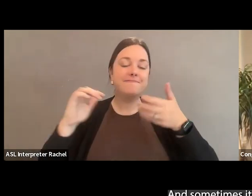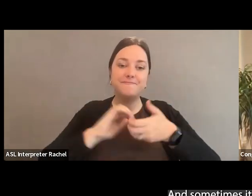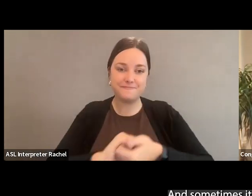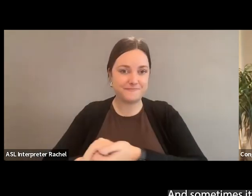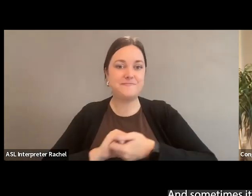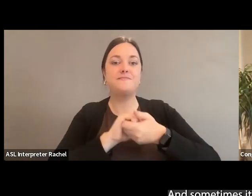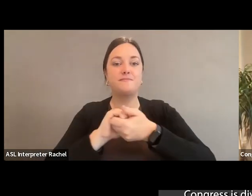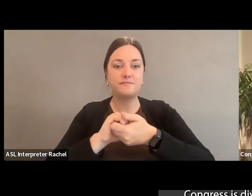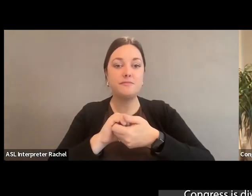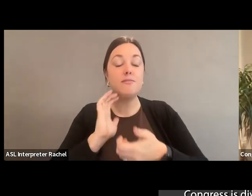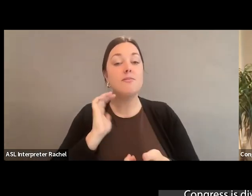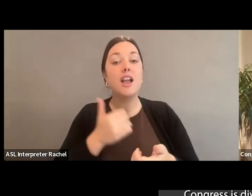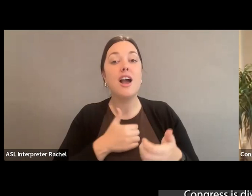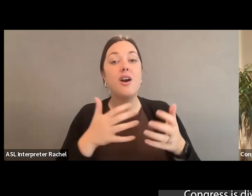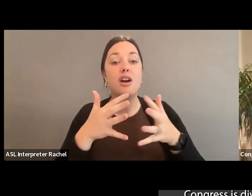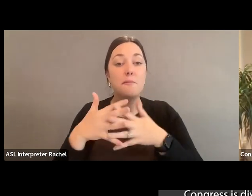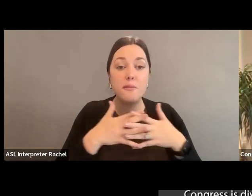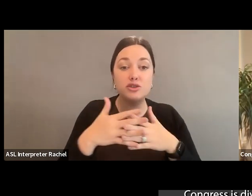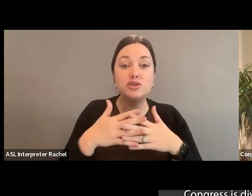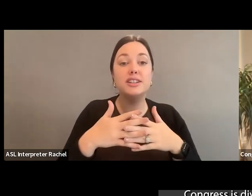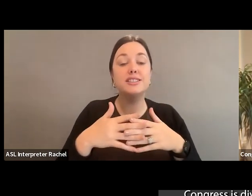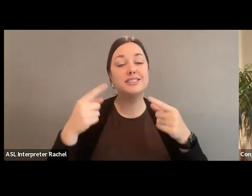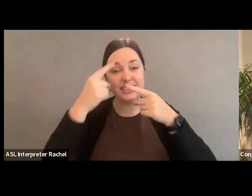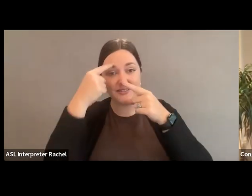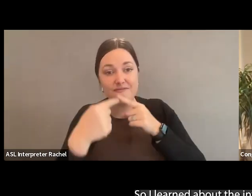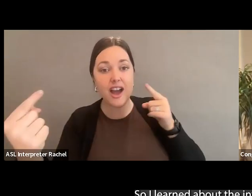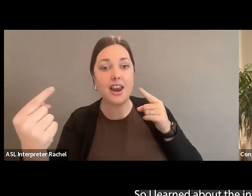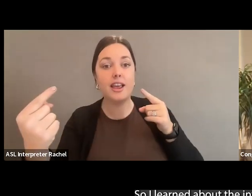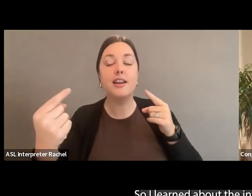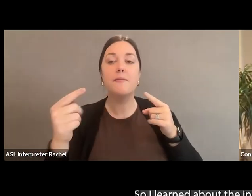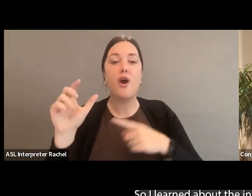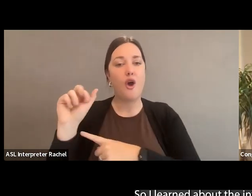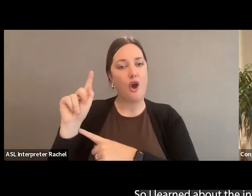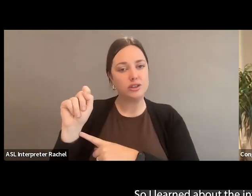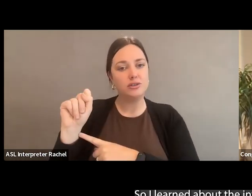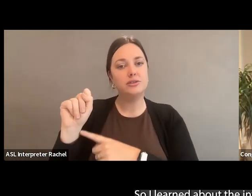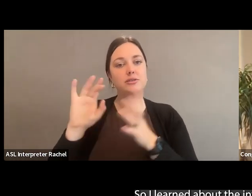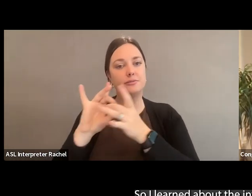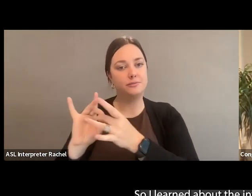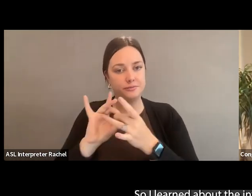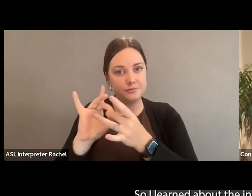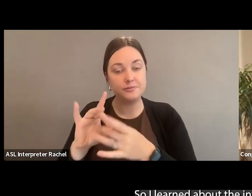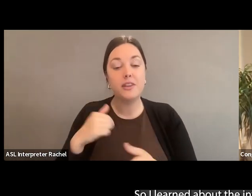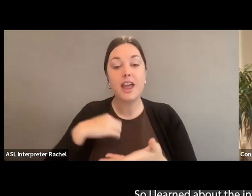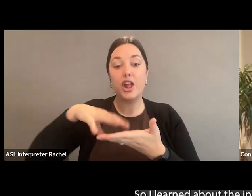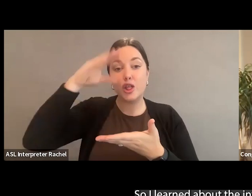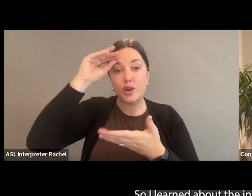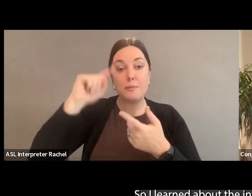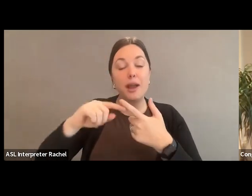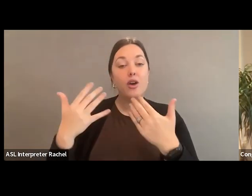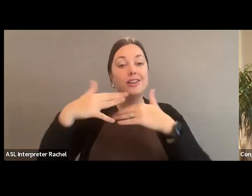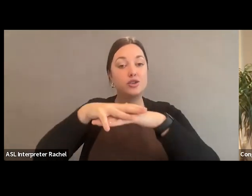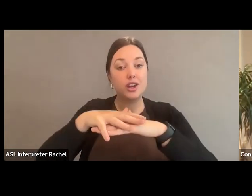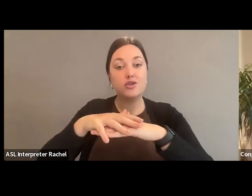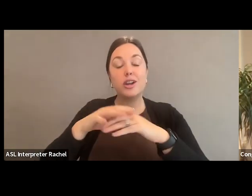feels like our country is so divided. Congress is divided. The arts can bring us together. So I learned about the integration of arts and design into